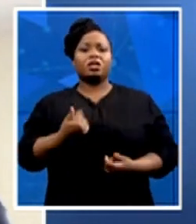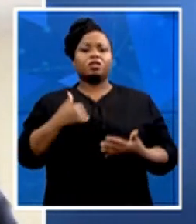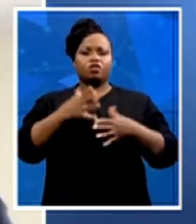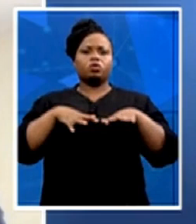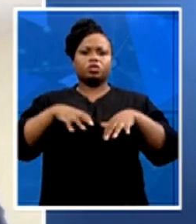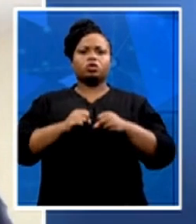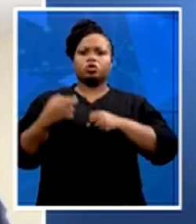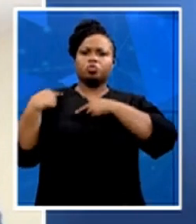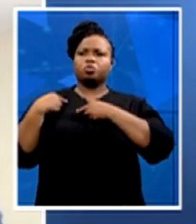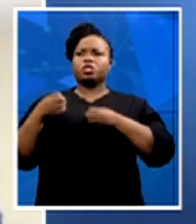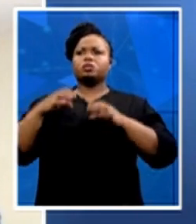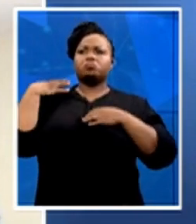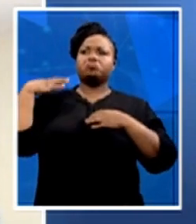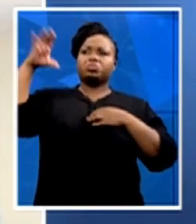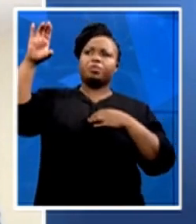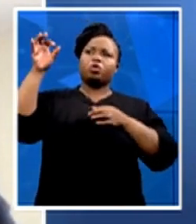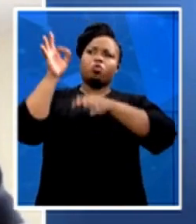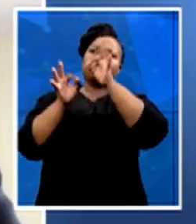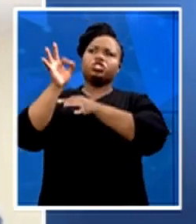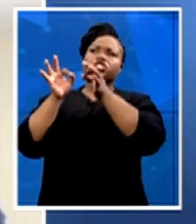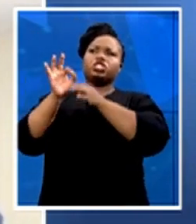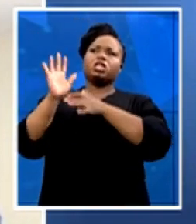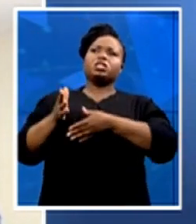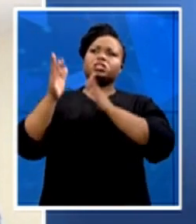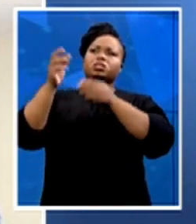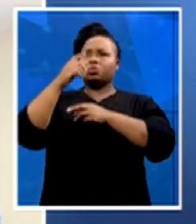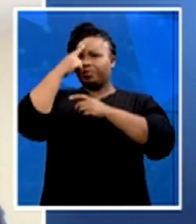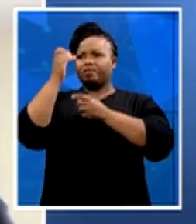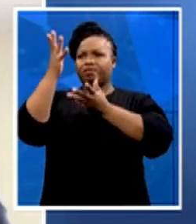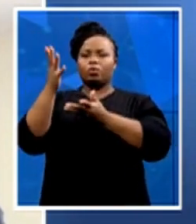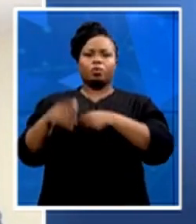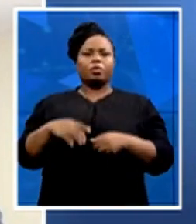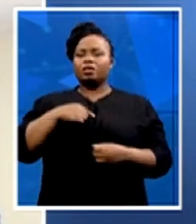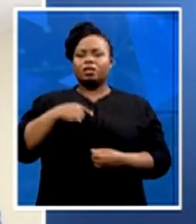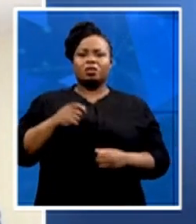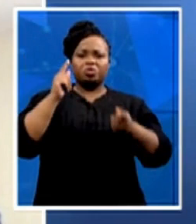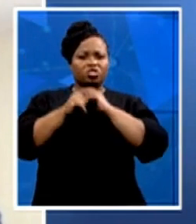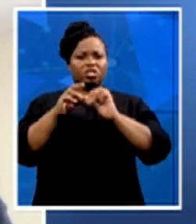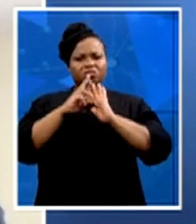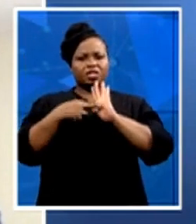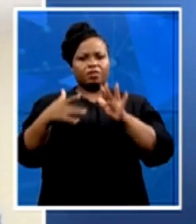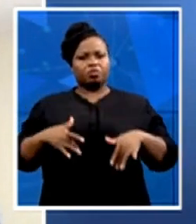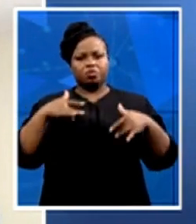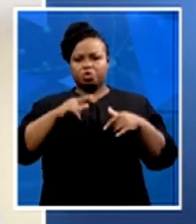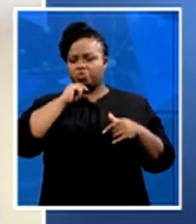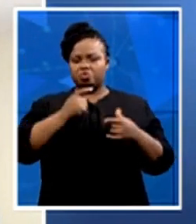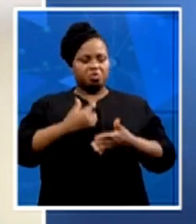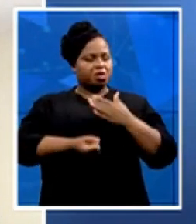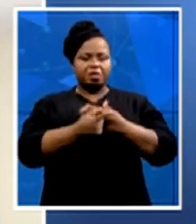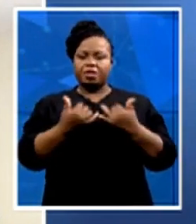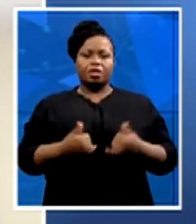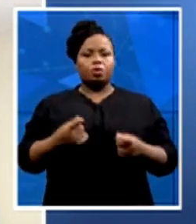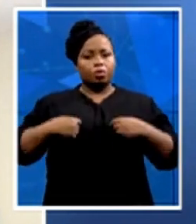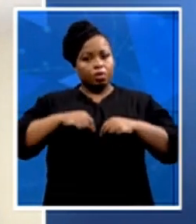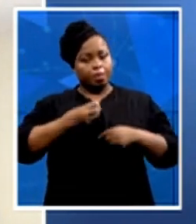active role in changing the lives of young people, it's not going to happen in this lifetime. So we need to pull together as young people and collectively say, this